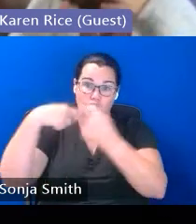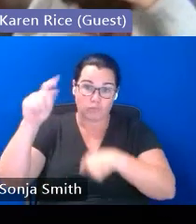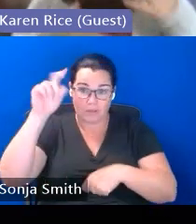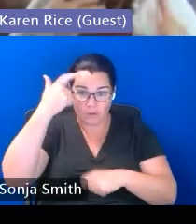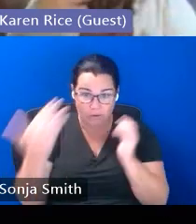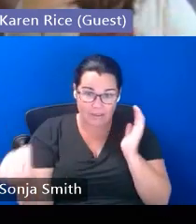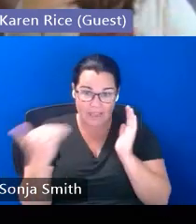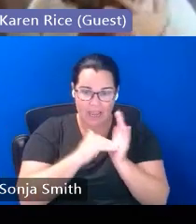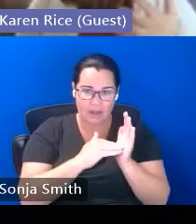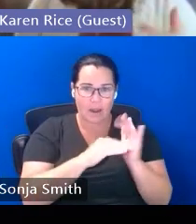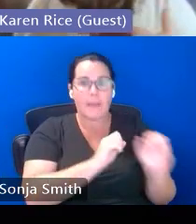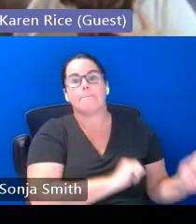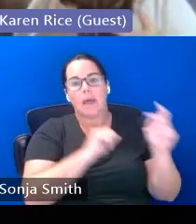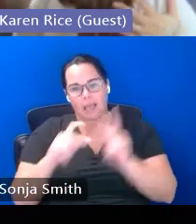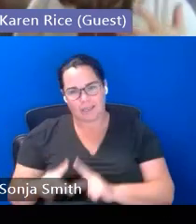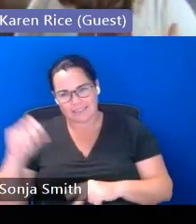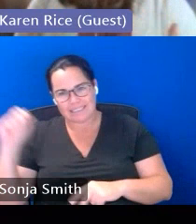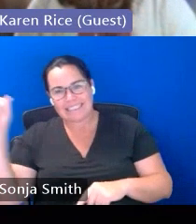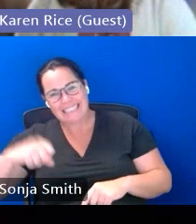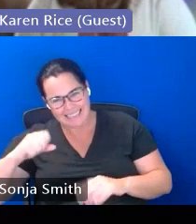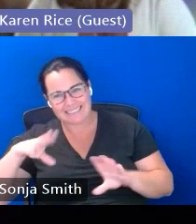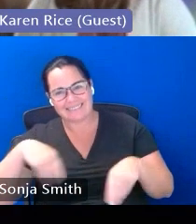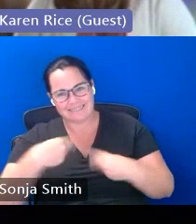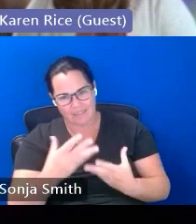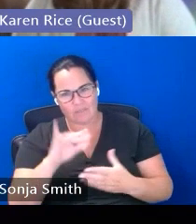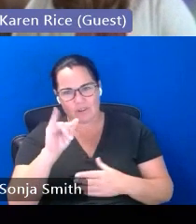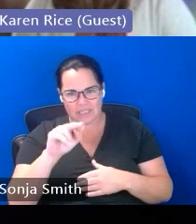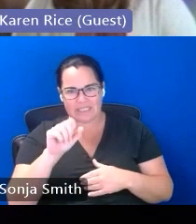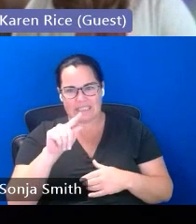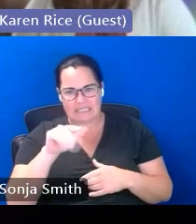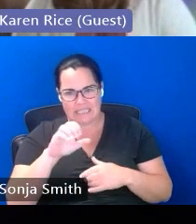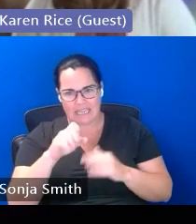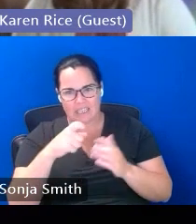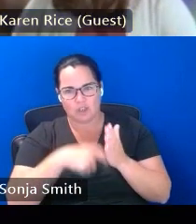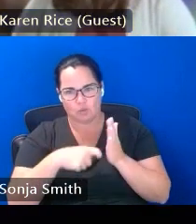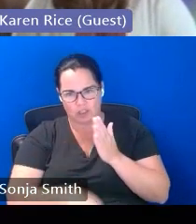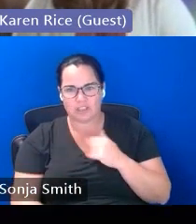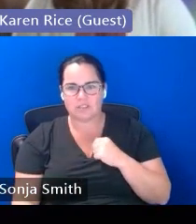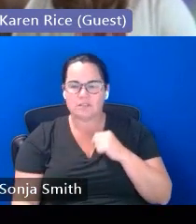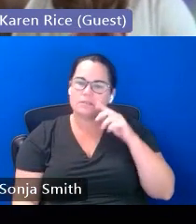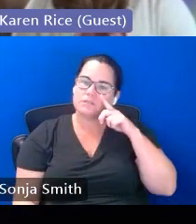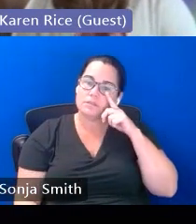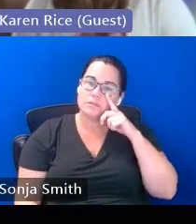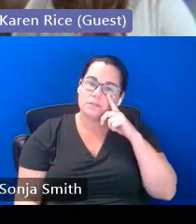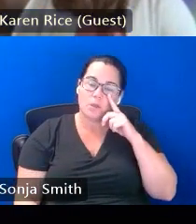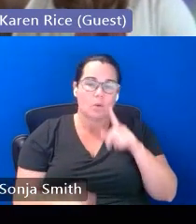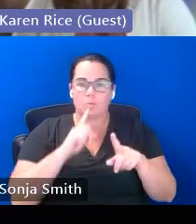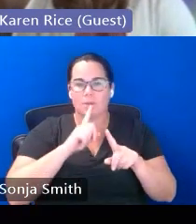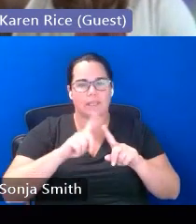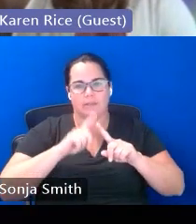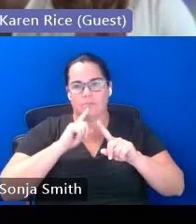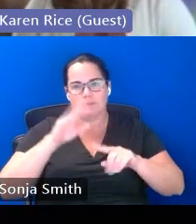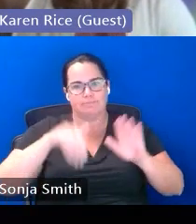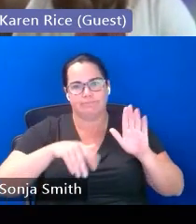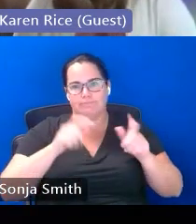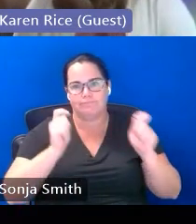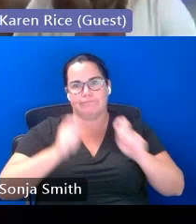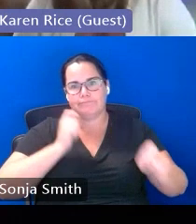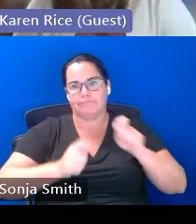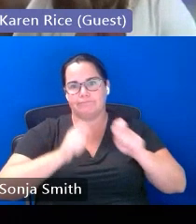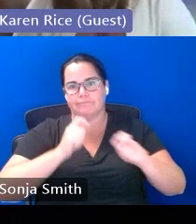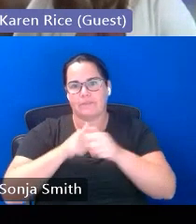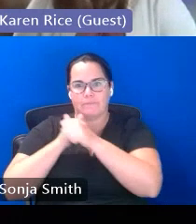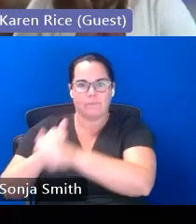so this is very fluid depending on kind of the political climate um so i do want to say that